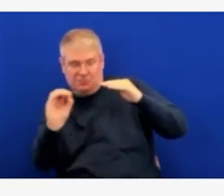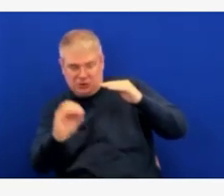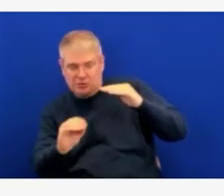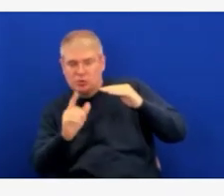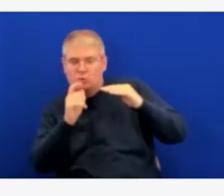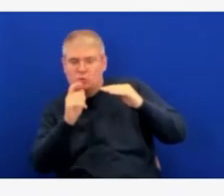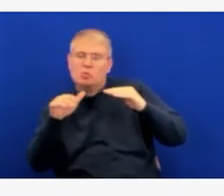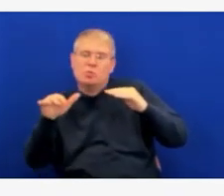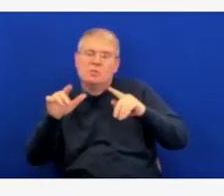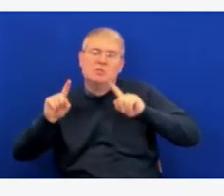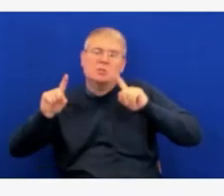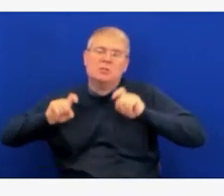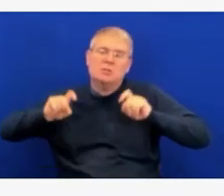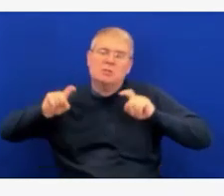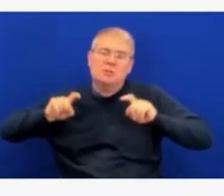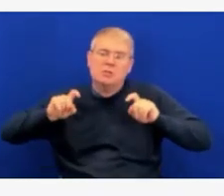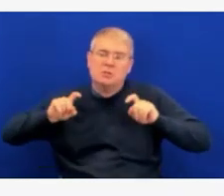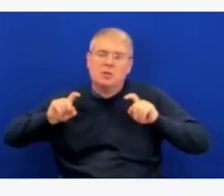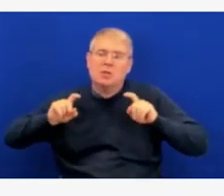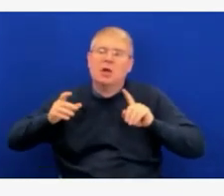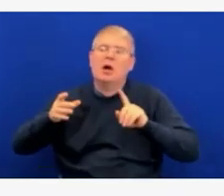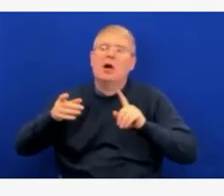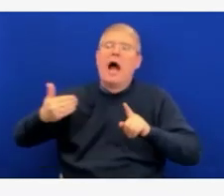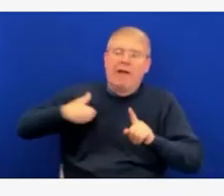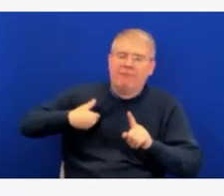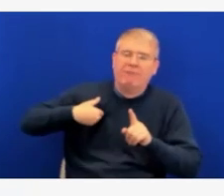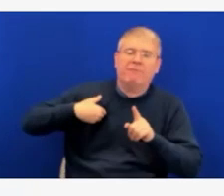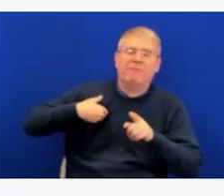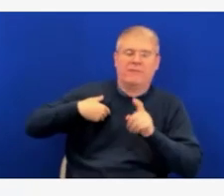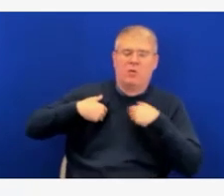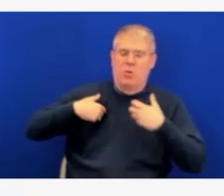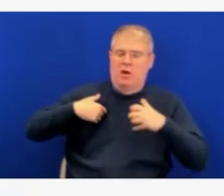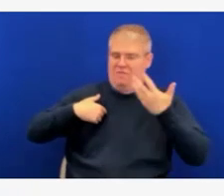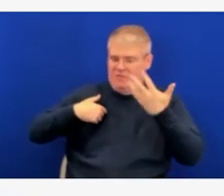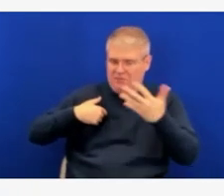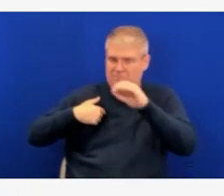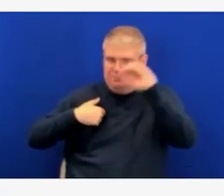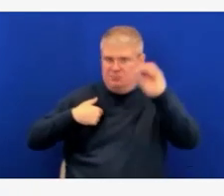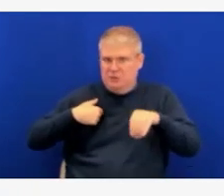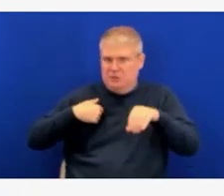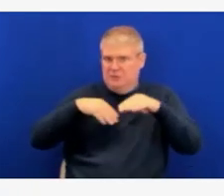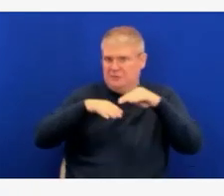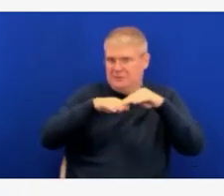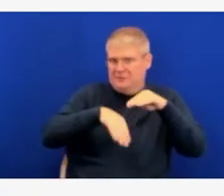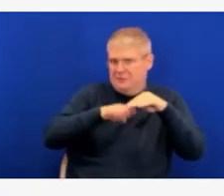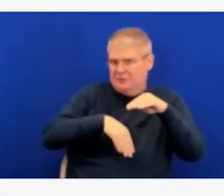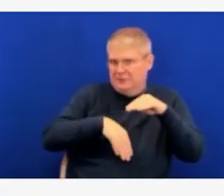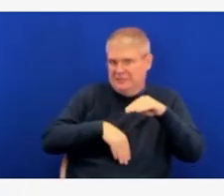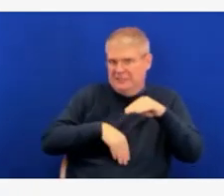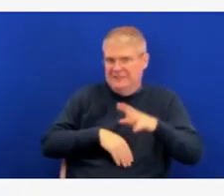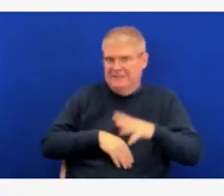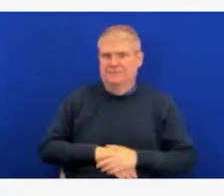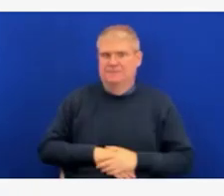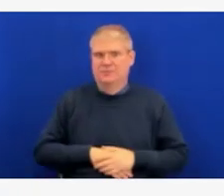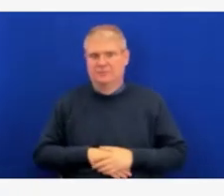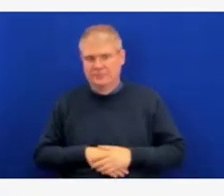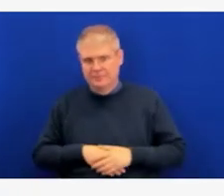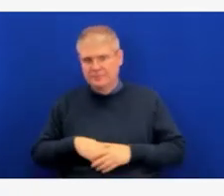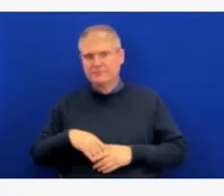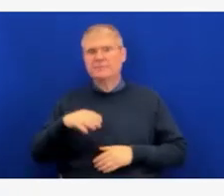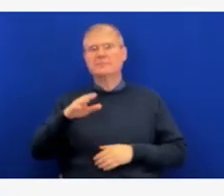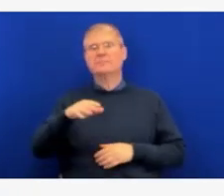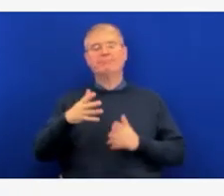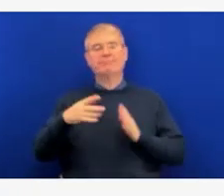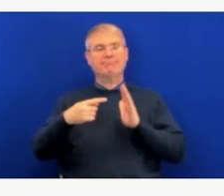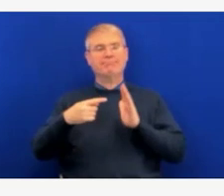and remember we've talked about this in many press briefings past, that hospital employees are also members of our community, are also impacted